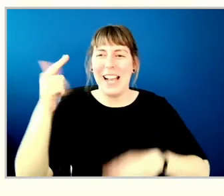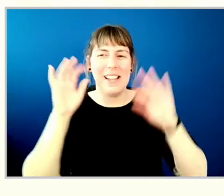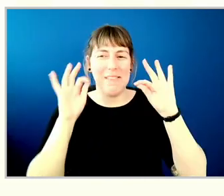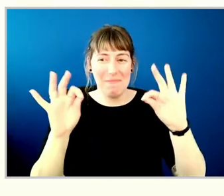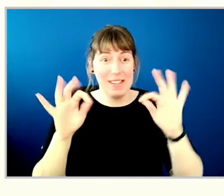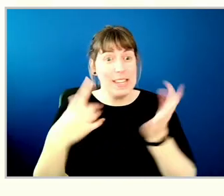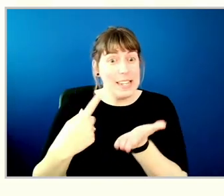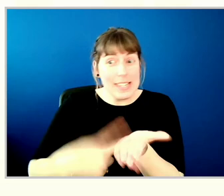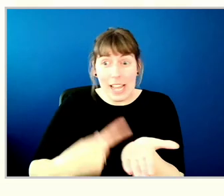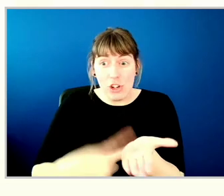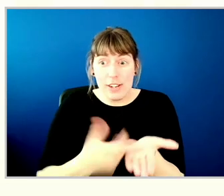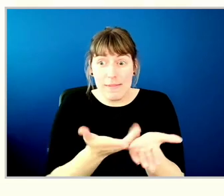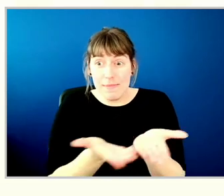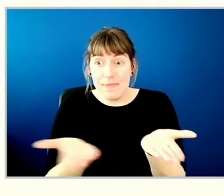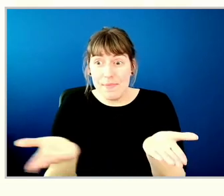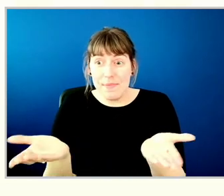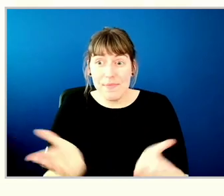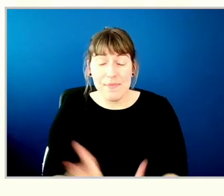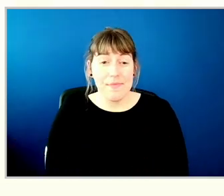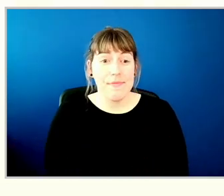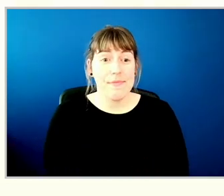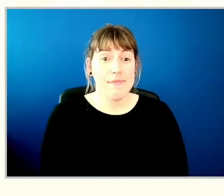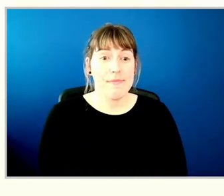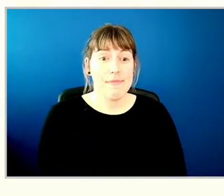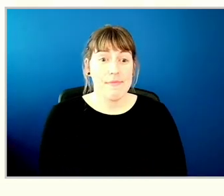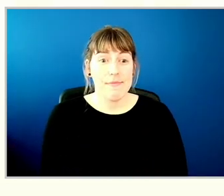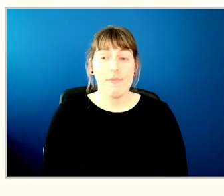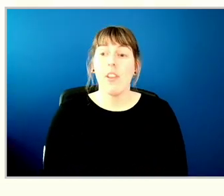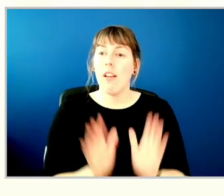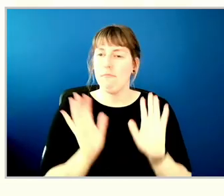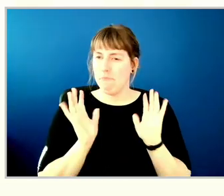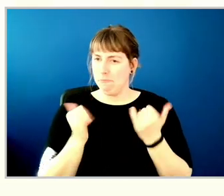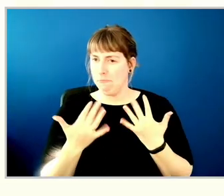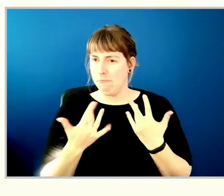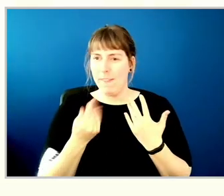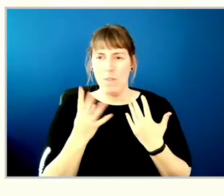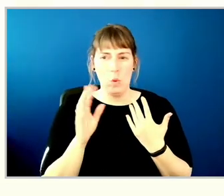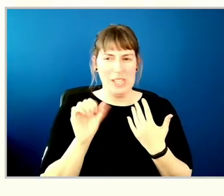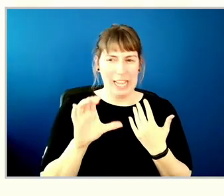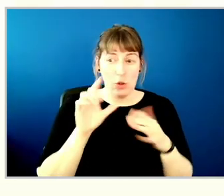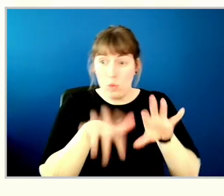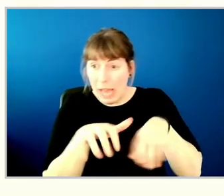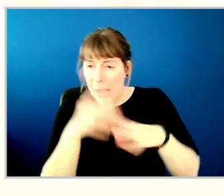is there any discussion on this motion again? We'll give you a few seconds to type.